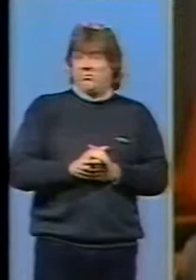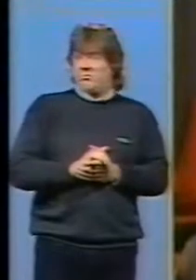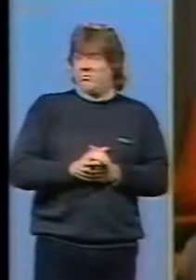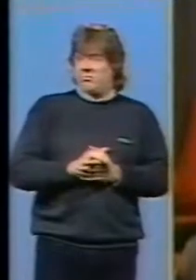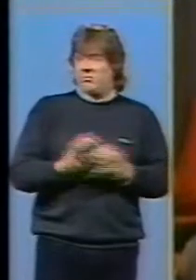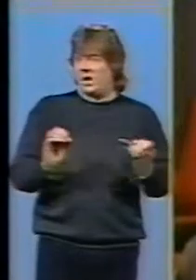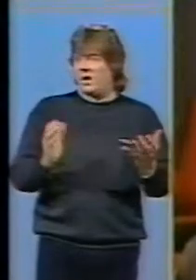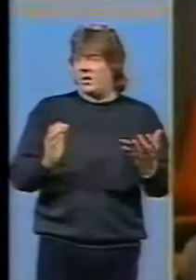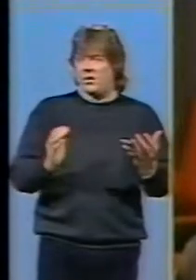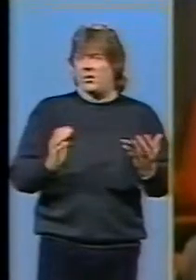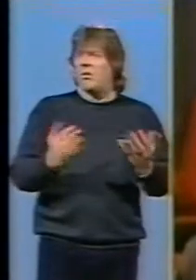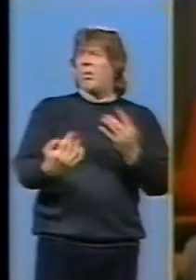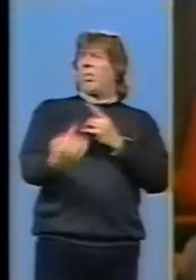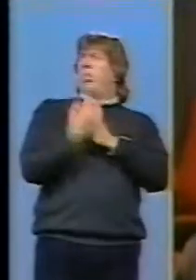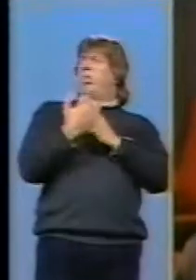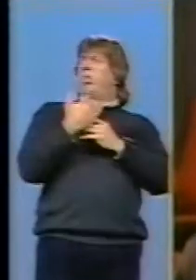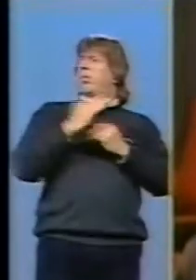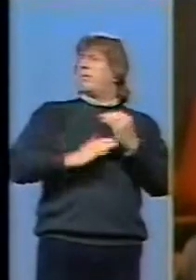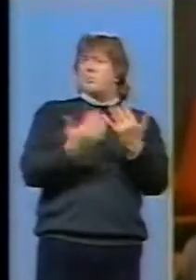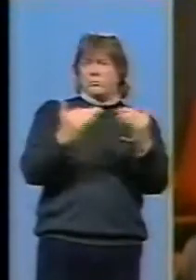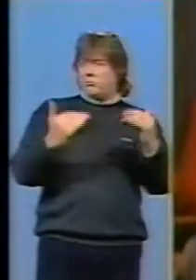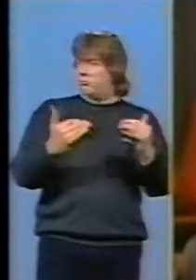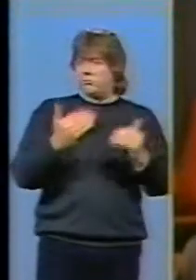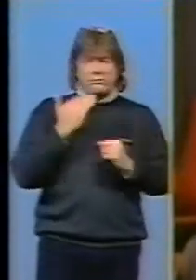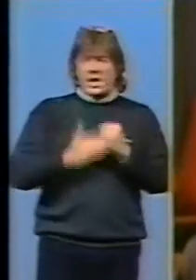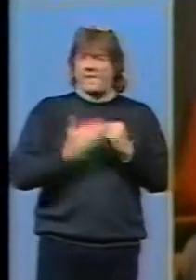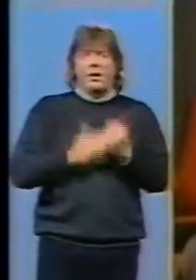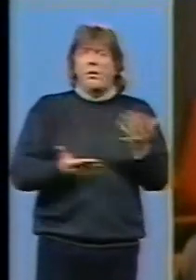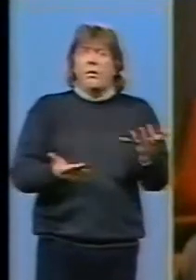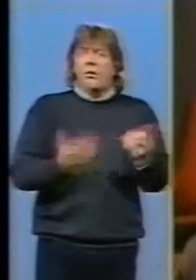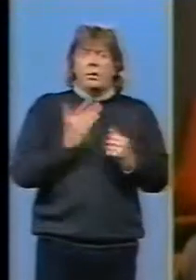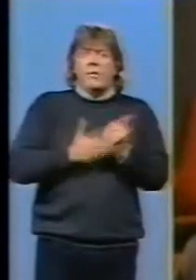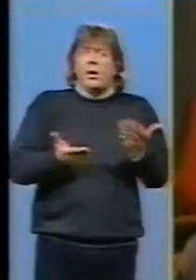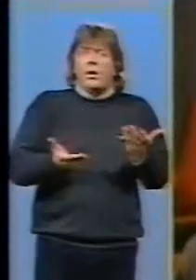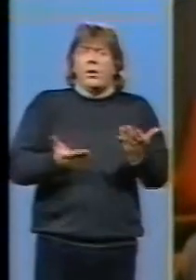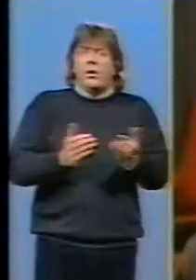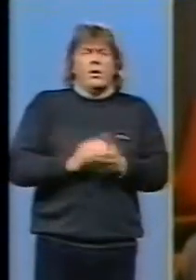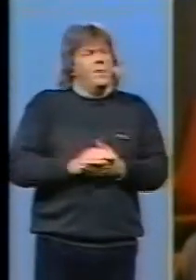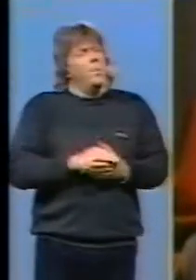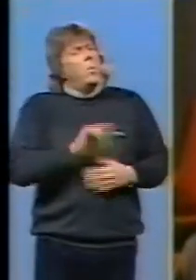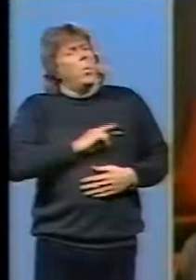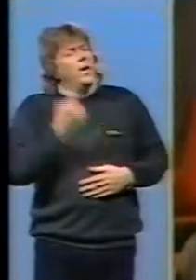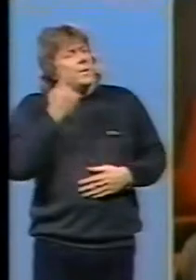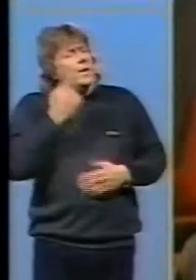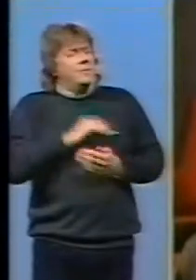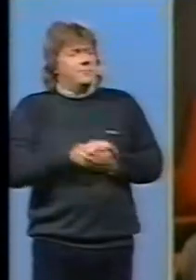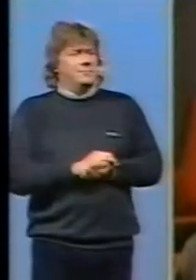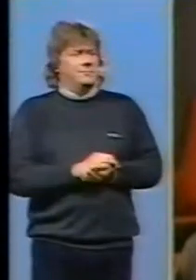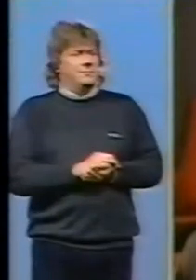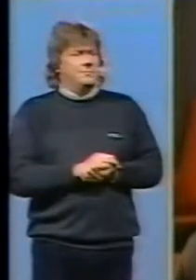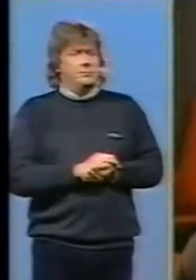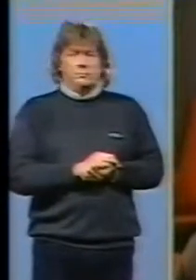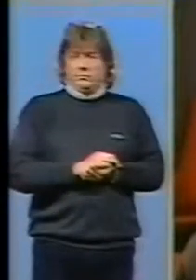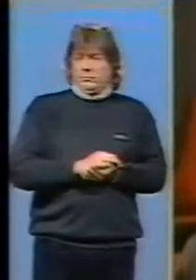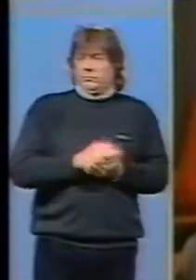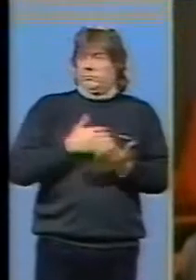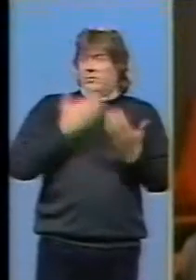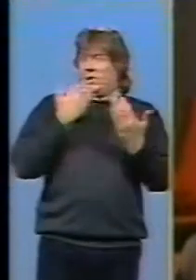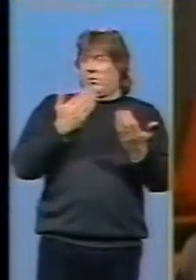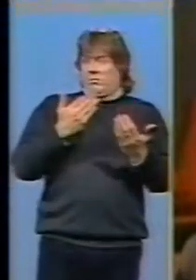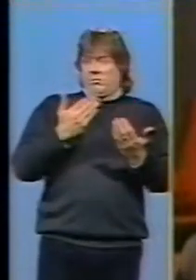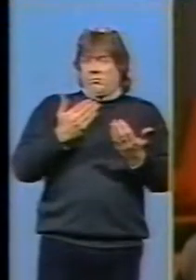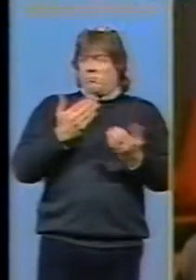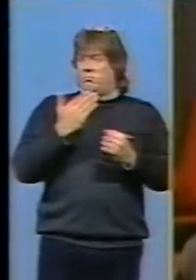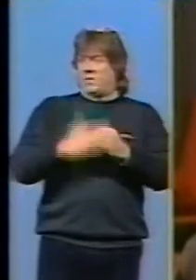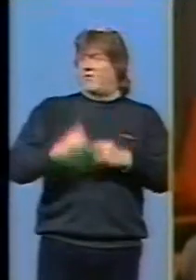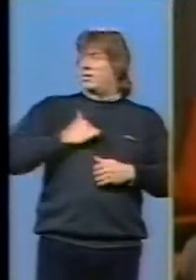stick never not once not once why? why do you think that was? I don't I don't I